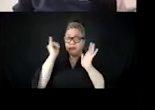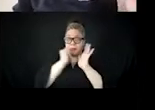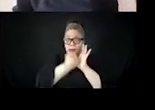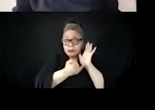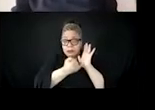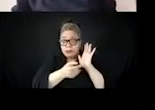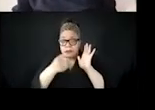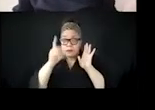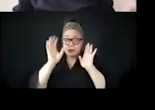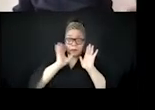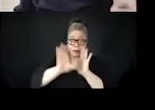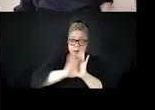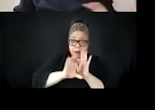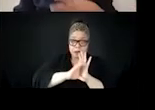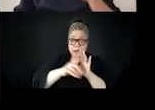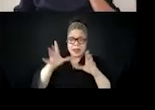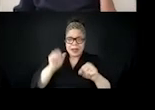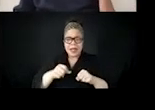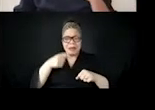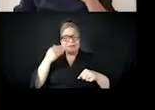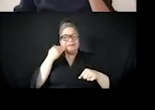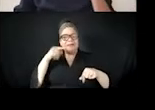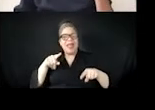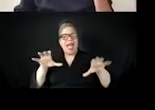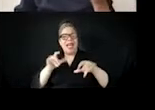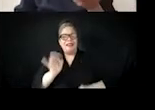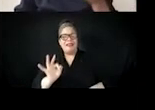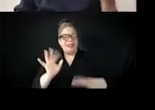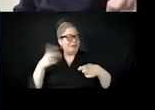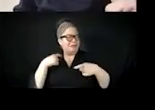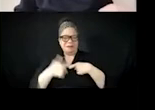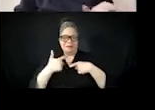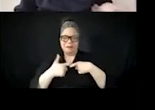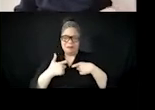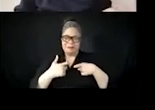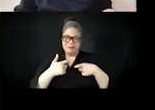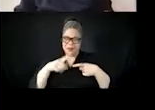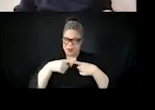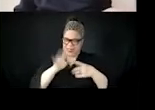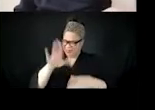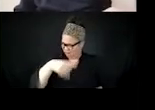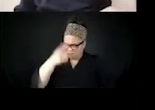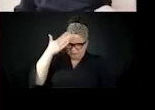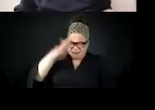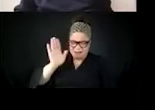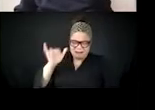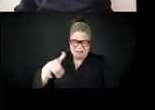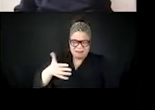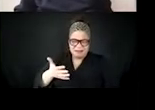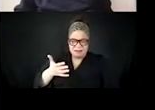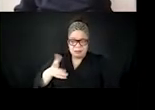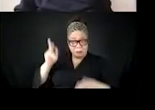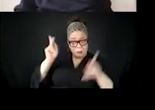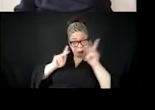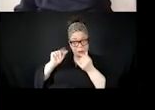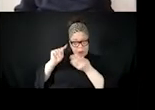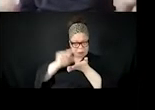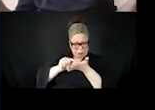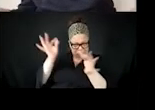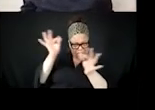people at the papers didn't know that. Um, but there was certainly no evidence. Yeah. But at the time to claim that, um, but it didn't stop